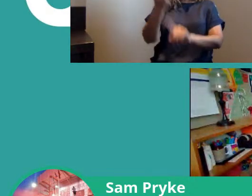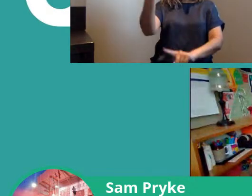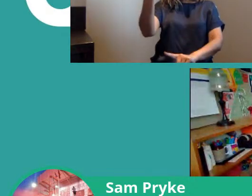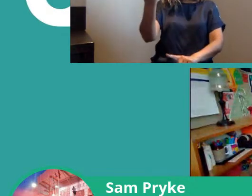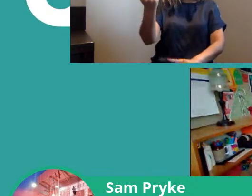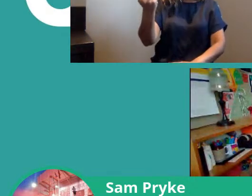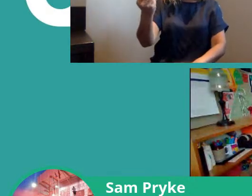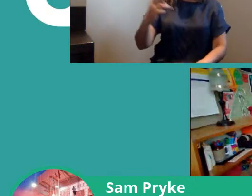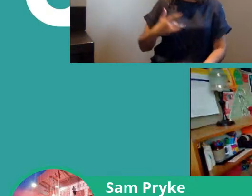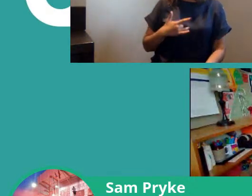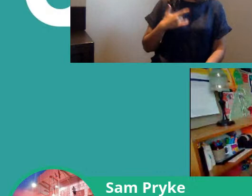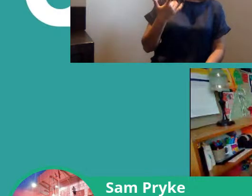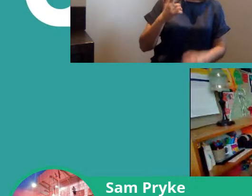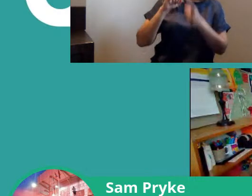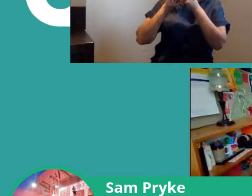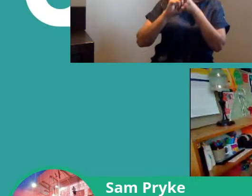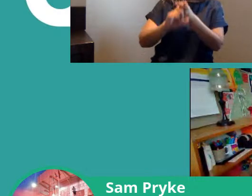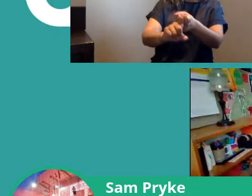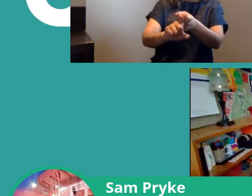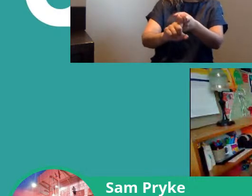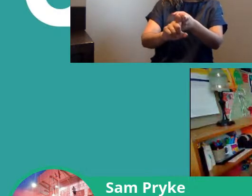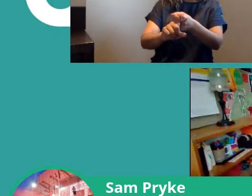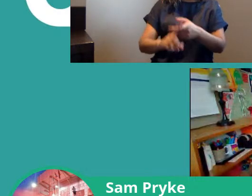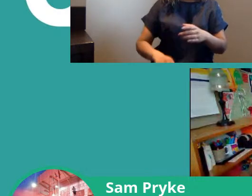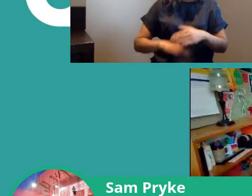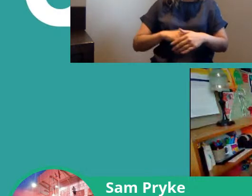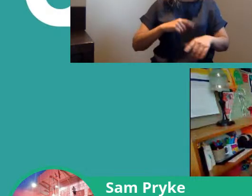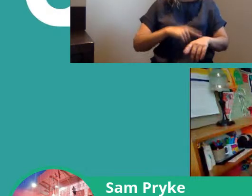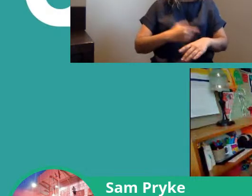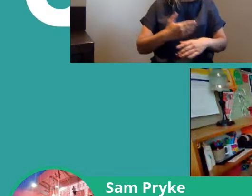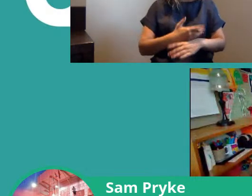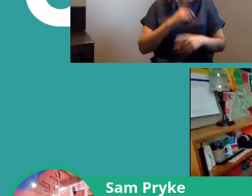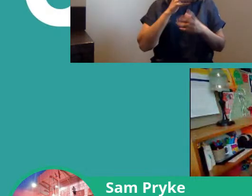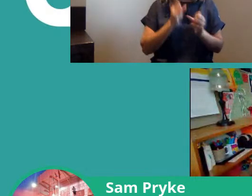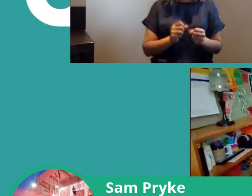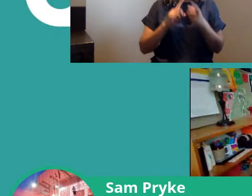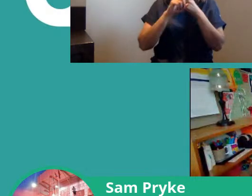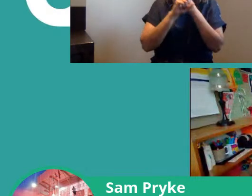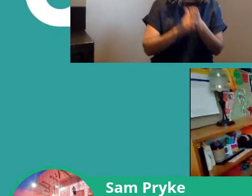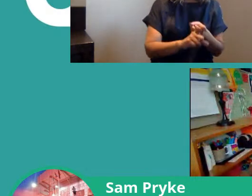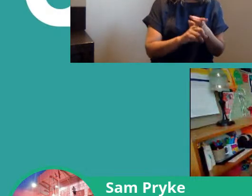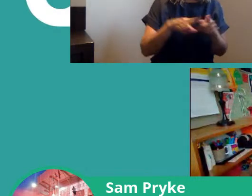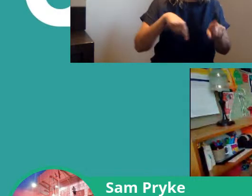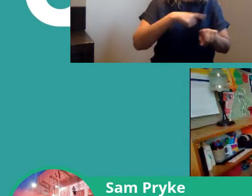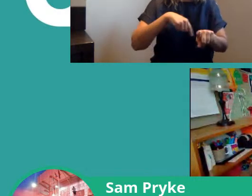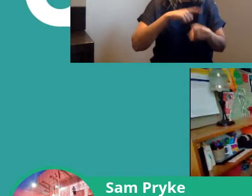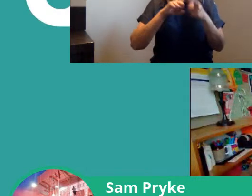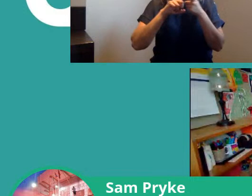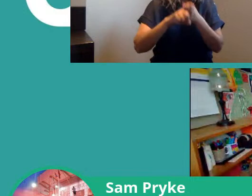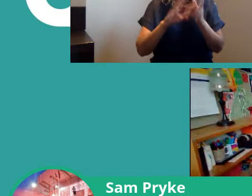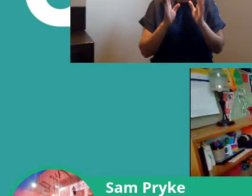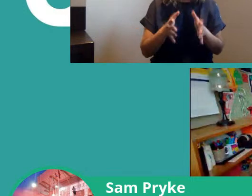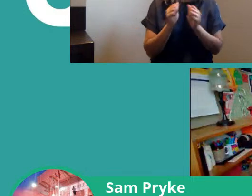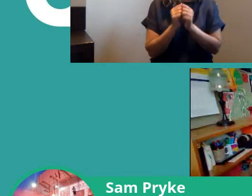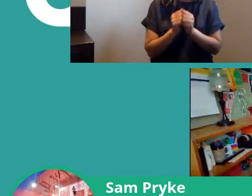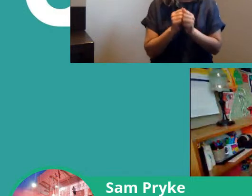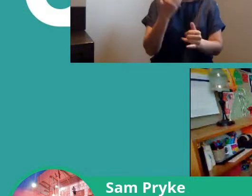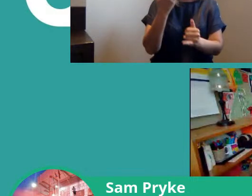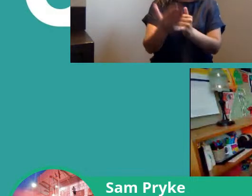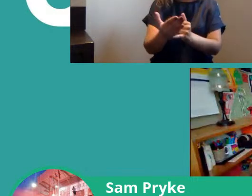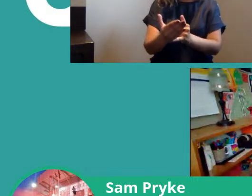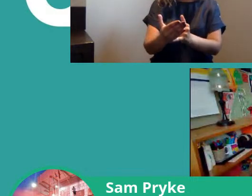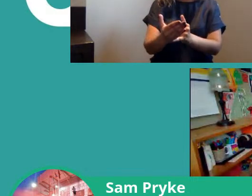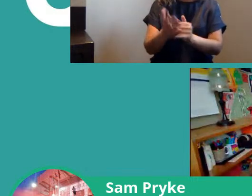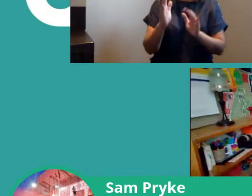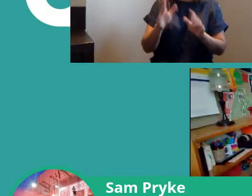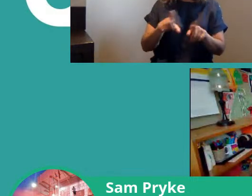it's a lifelong commitment it's almost a full-time job in its own right um and it but it's worth it you just have to